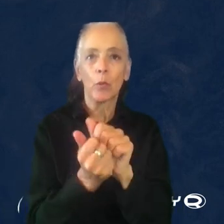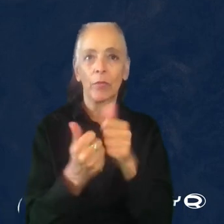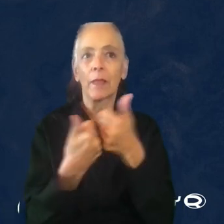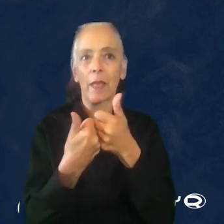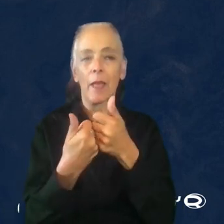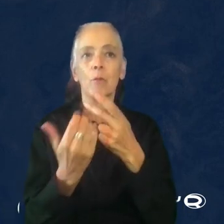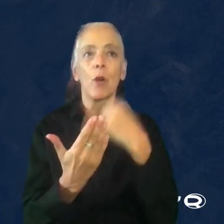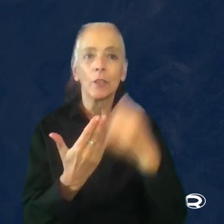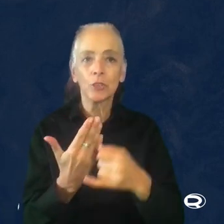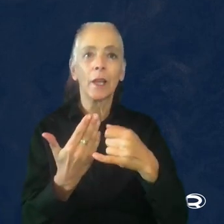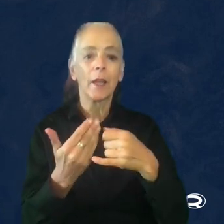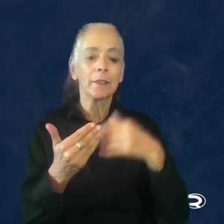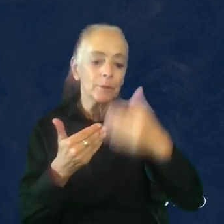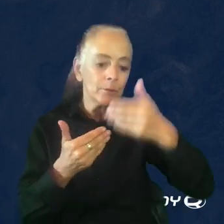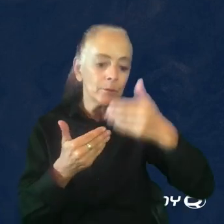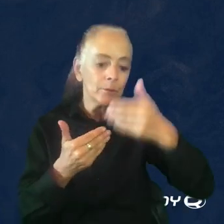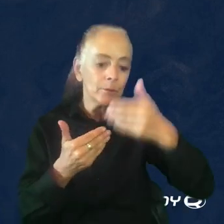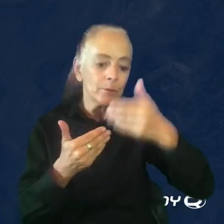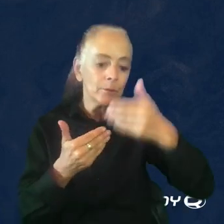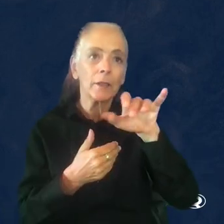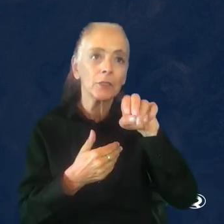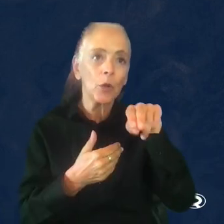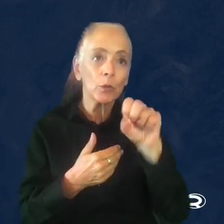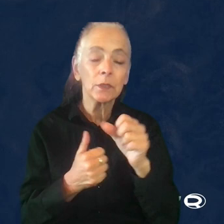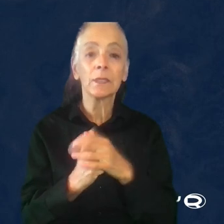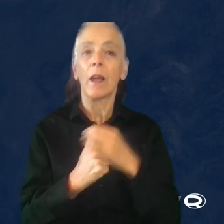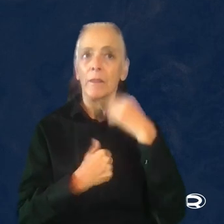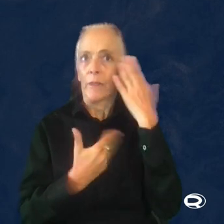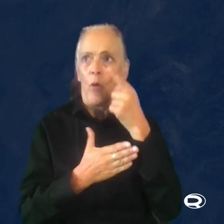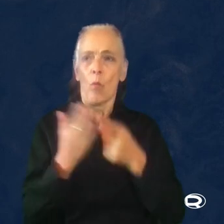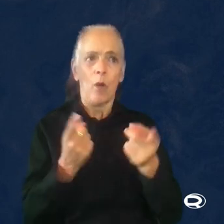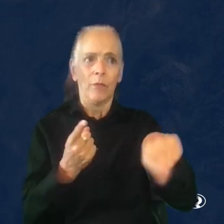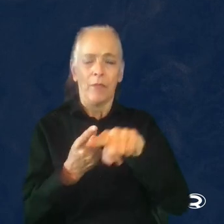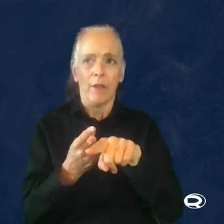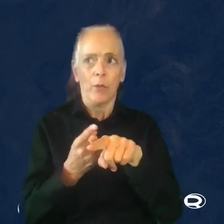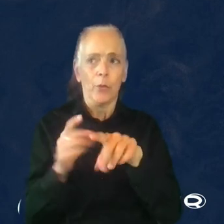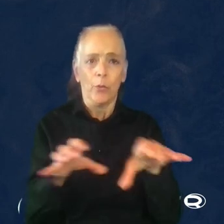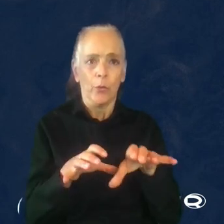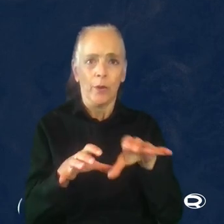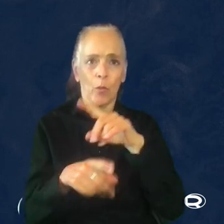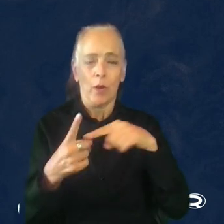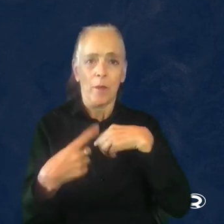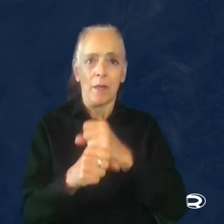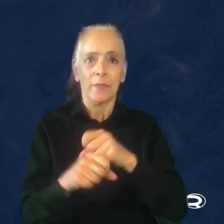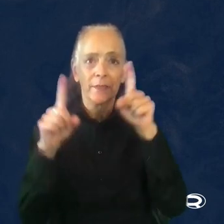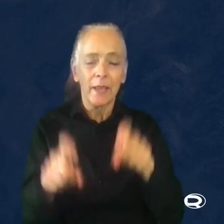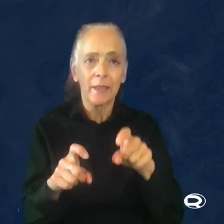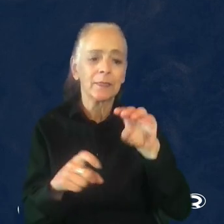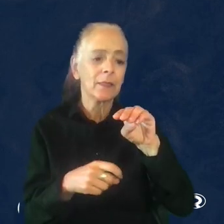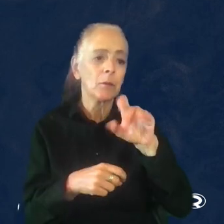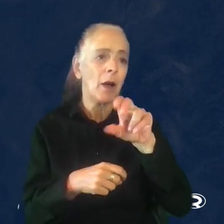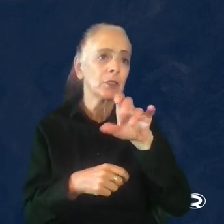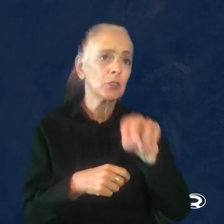project milestones and sprints. I didn't really know what they were working on at the time of the test. What are the milestone goals and